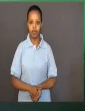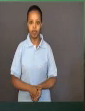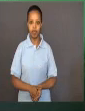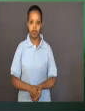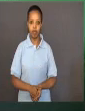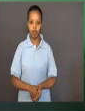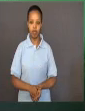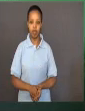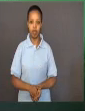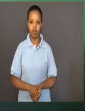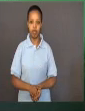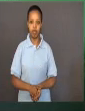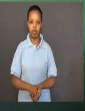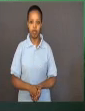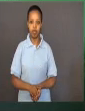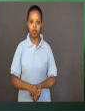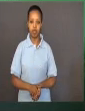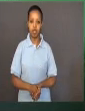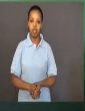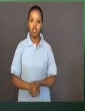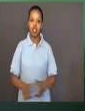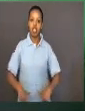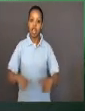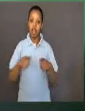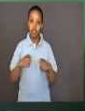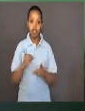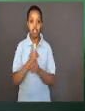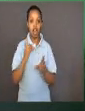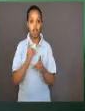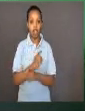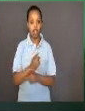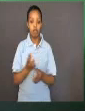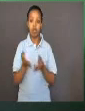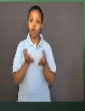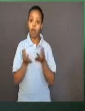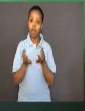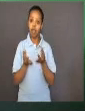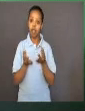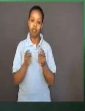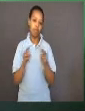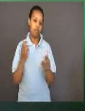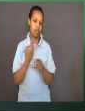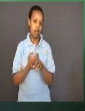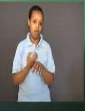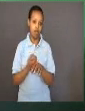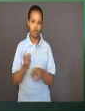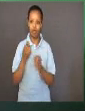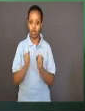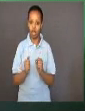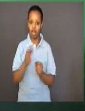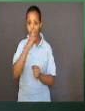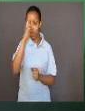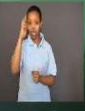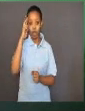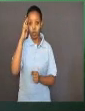Explaining the origins of life can be challenging because there are a